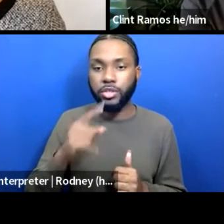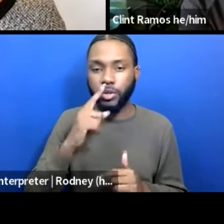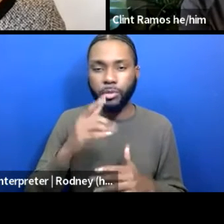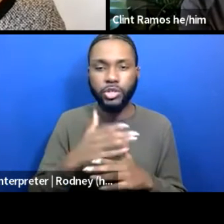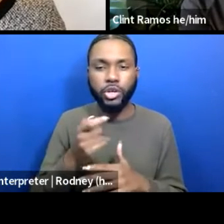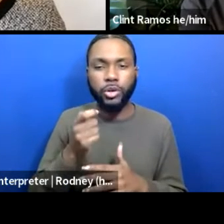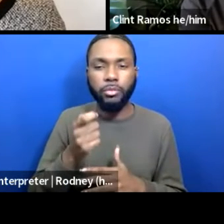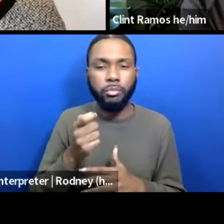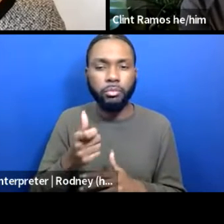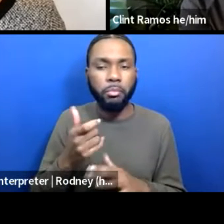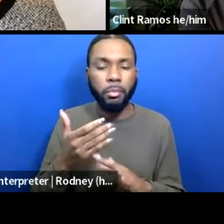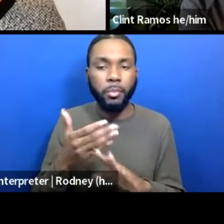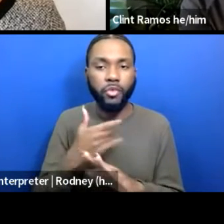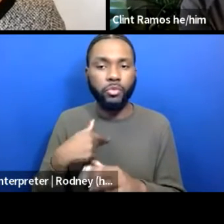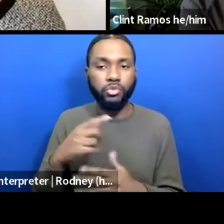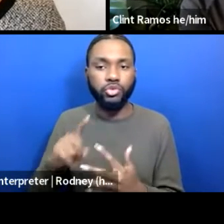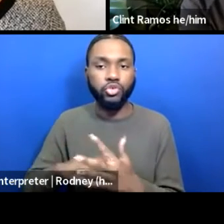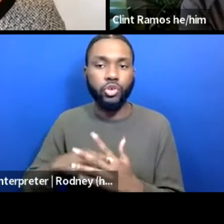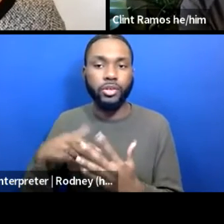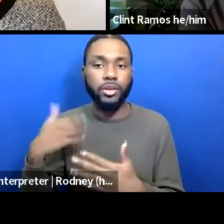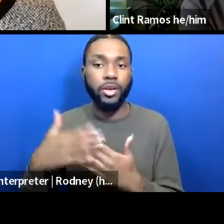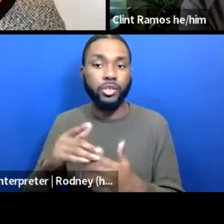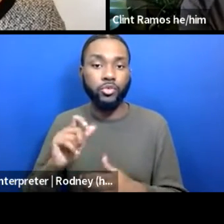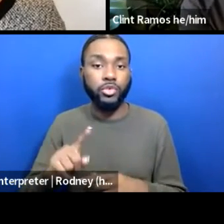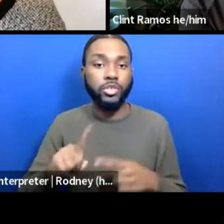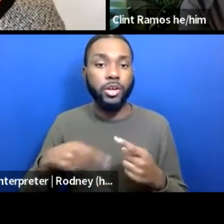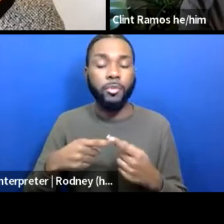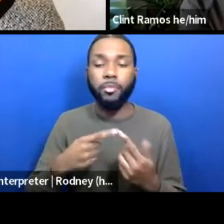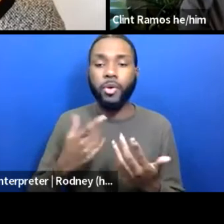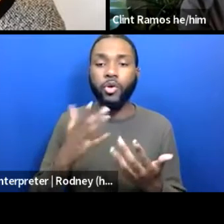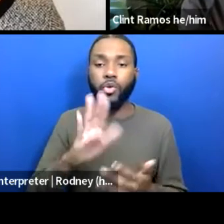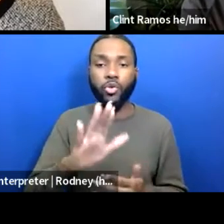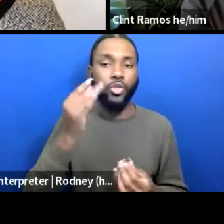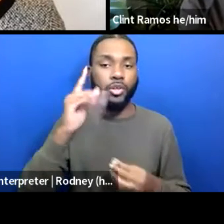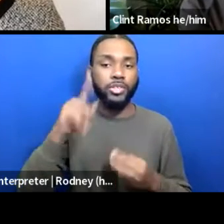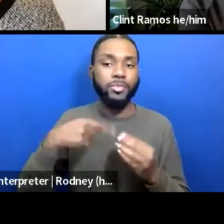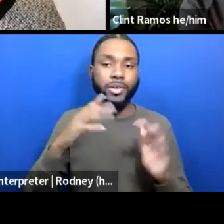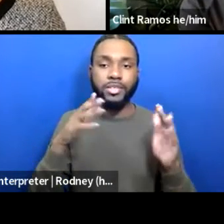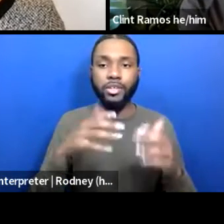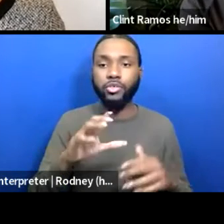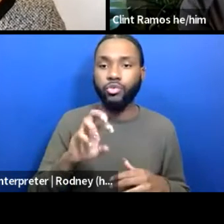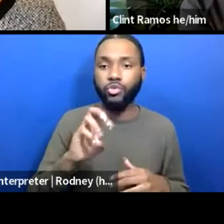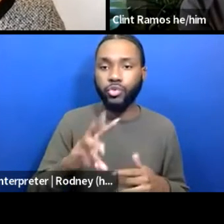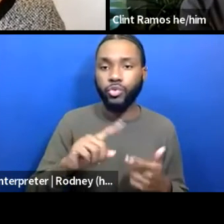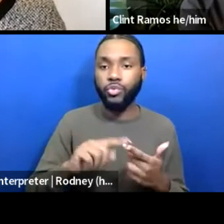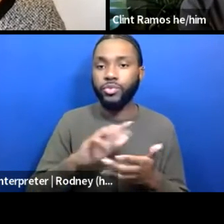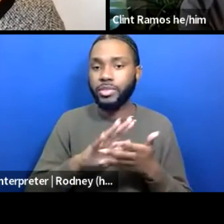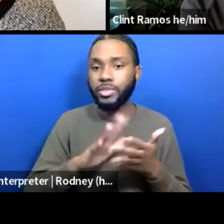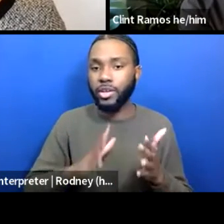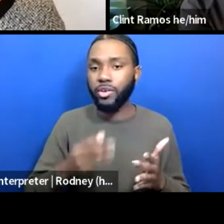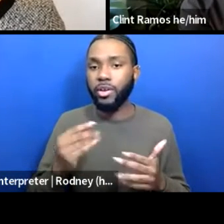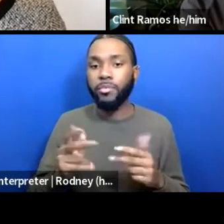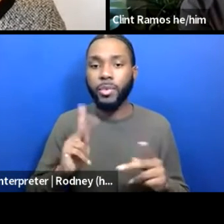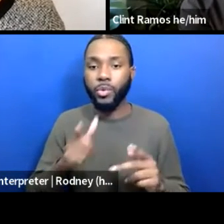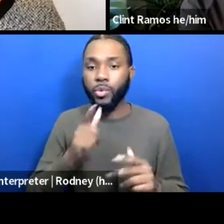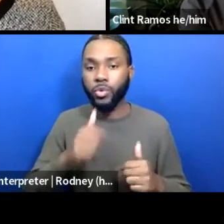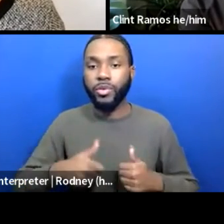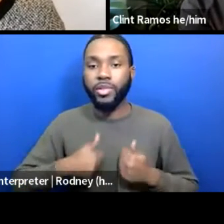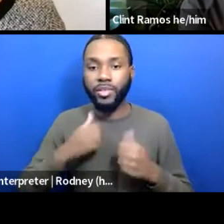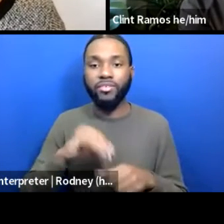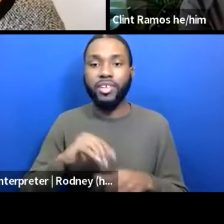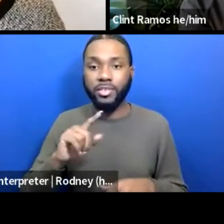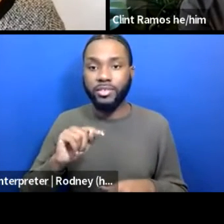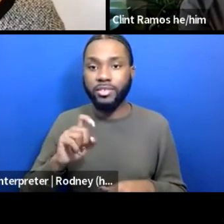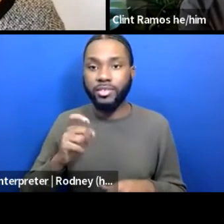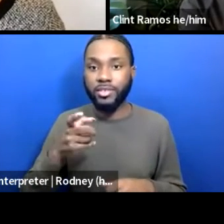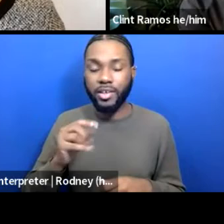question about your thoughts on centering crew and designers and folks who live in techs and how to make sure that